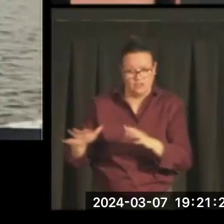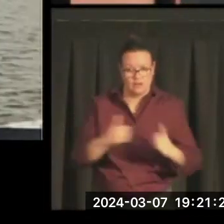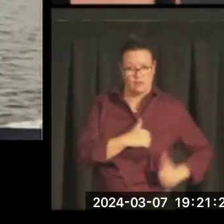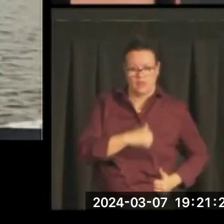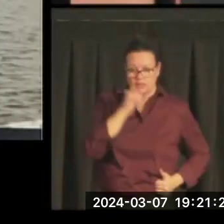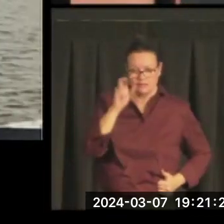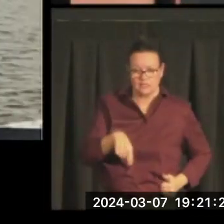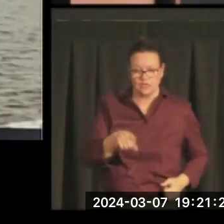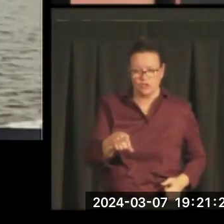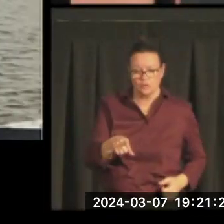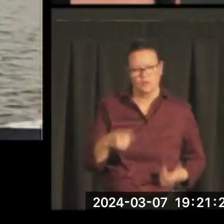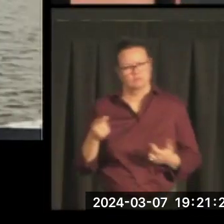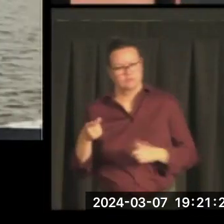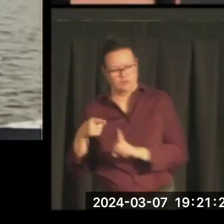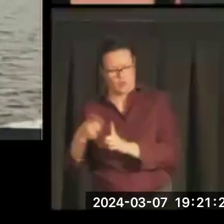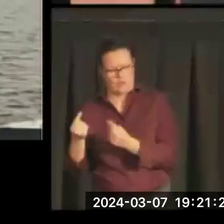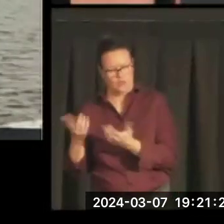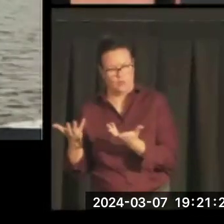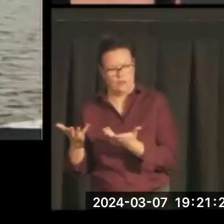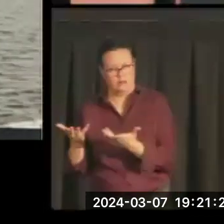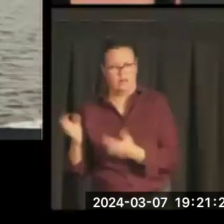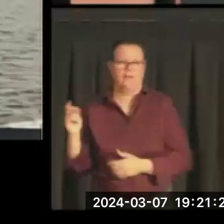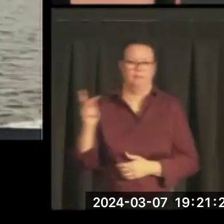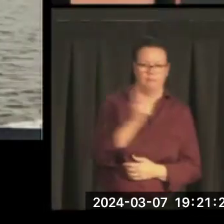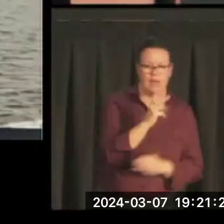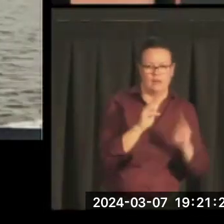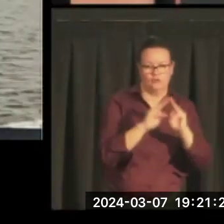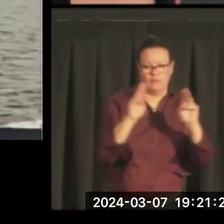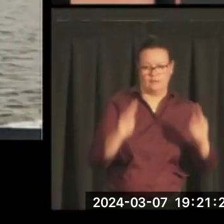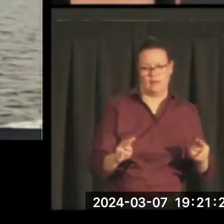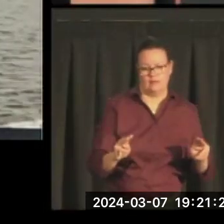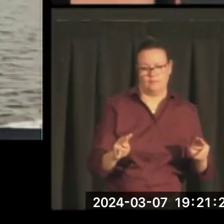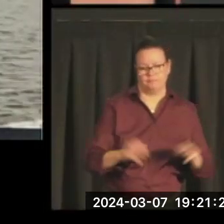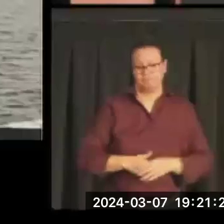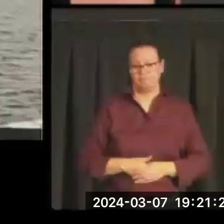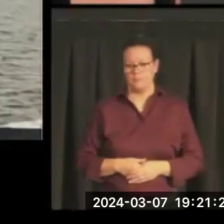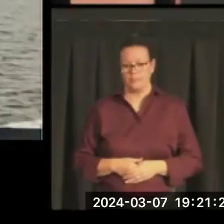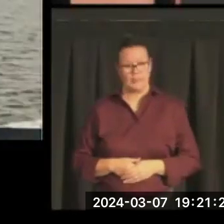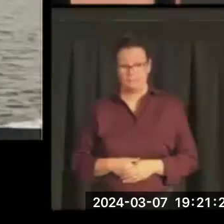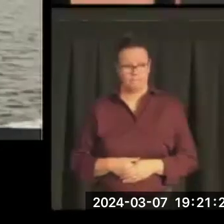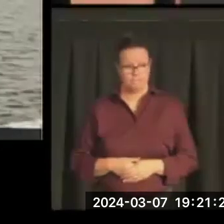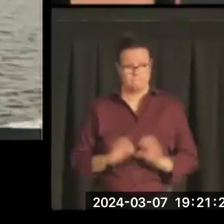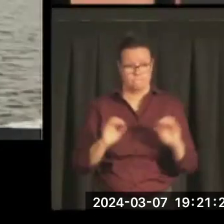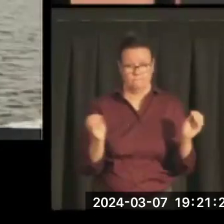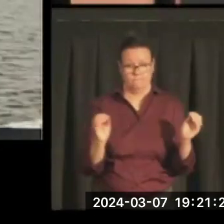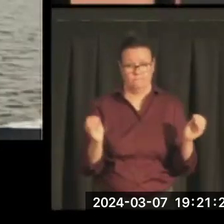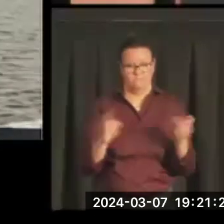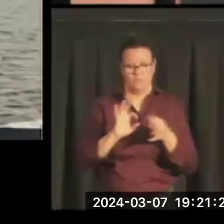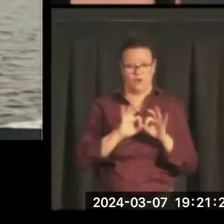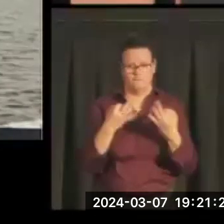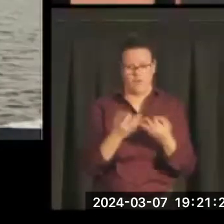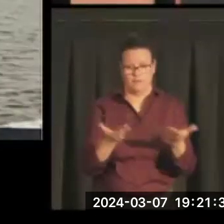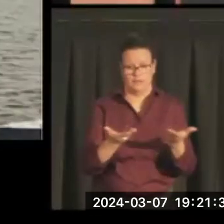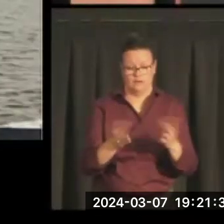So, he returns to Montana. He has no close family, he has